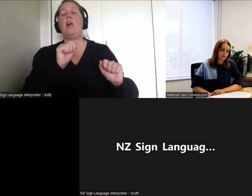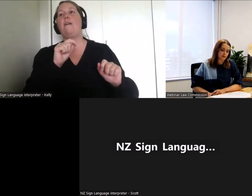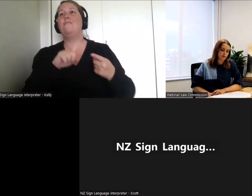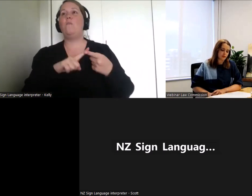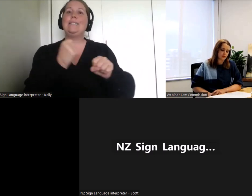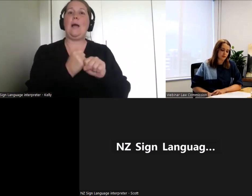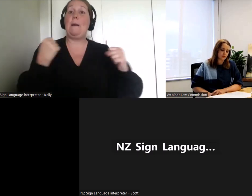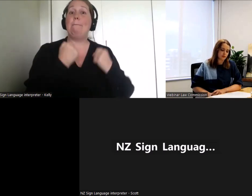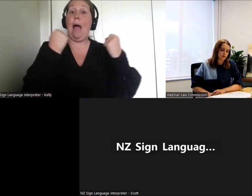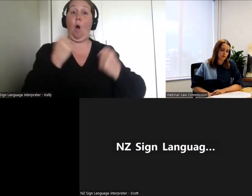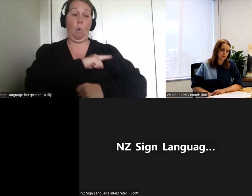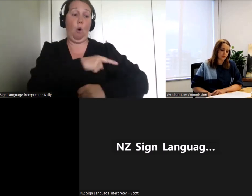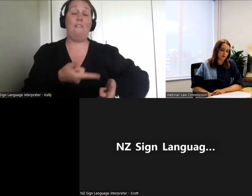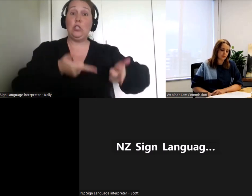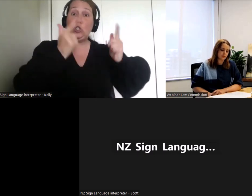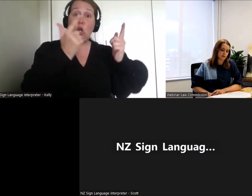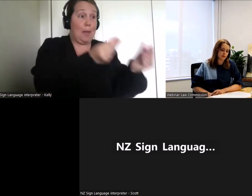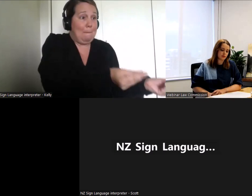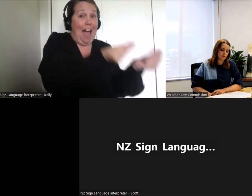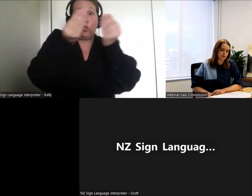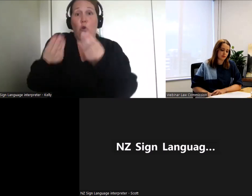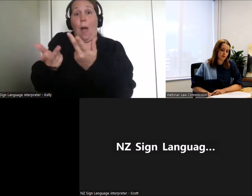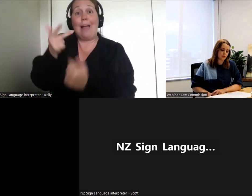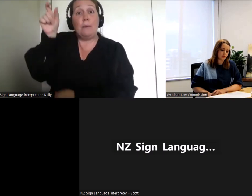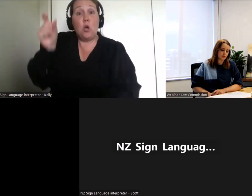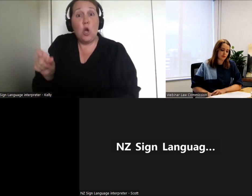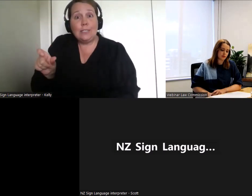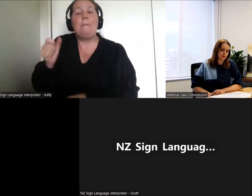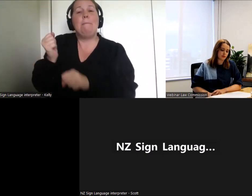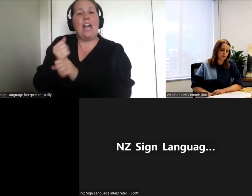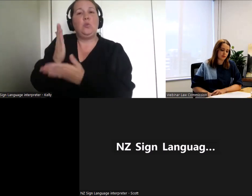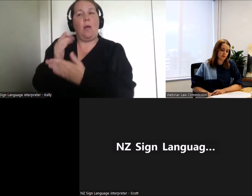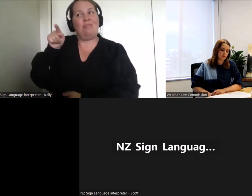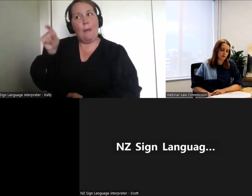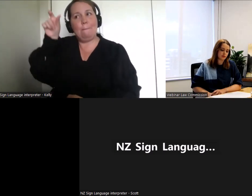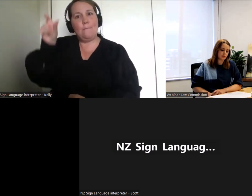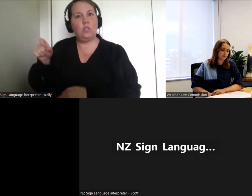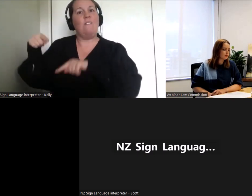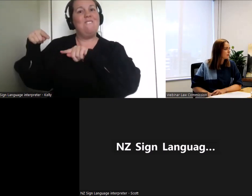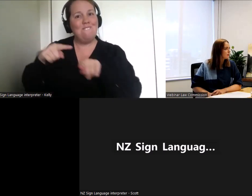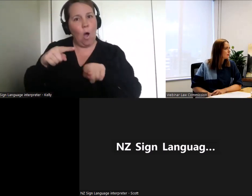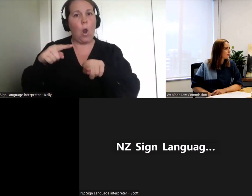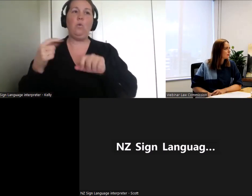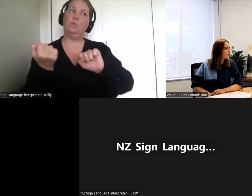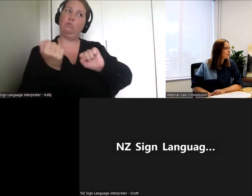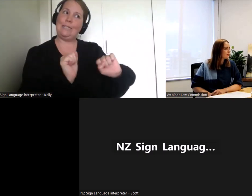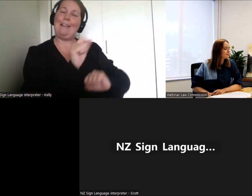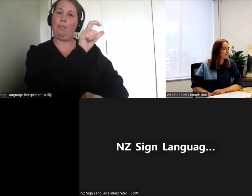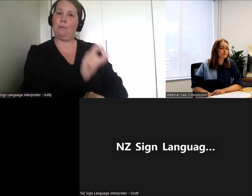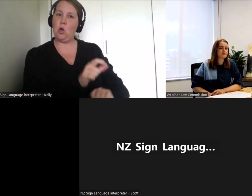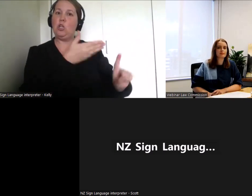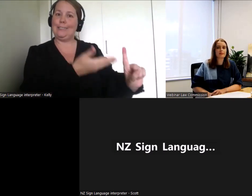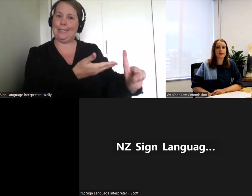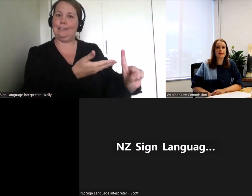We also ask about anything else that people think we should know about. I mean, it's a relatively